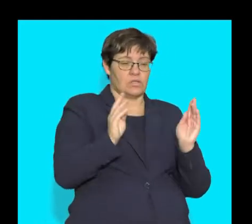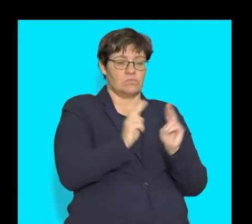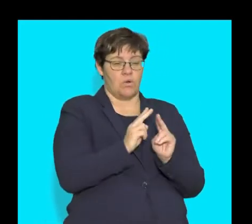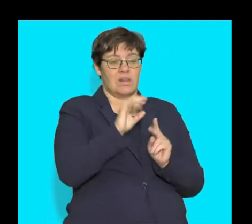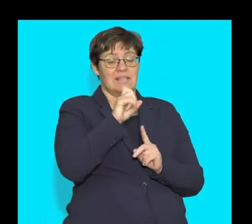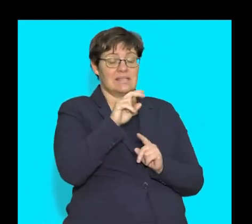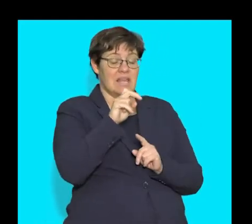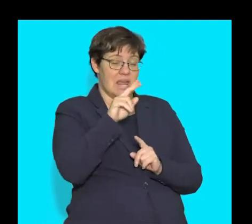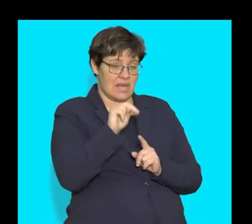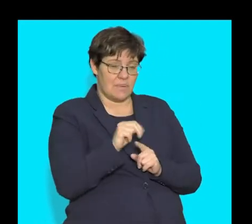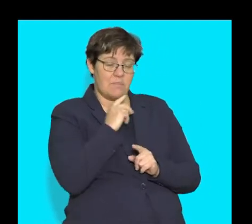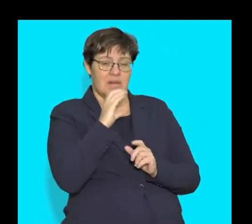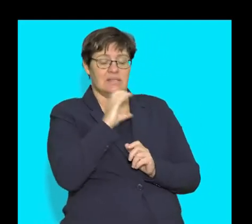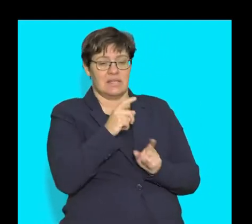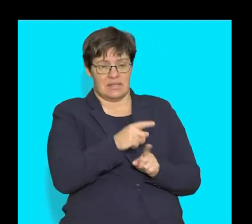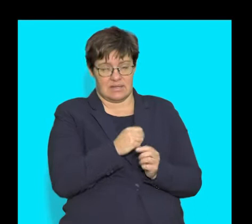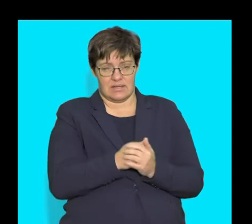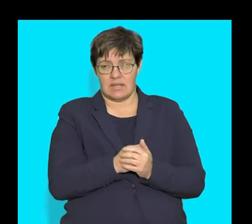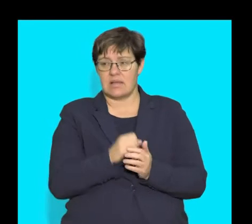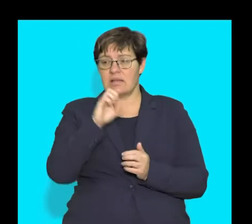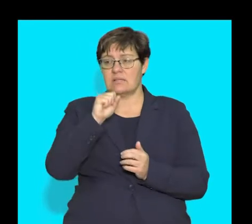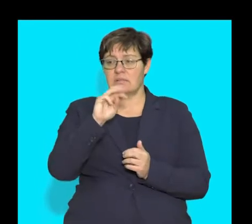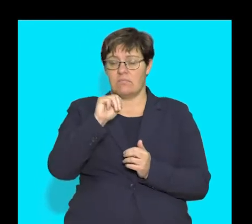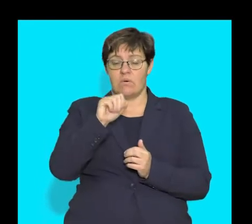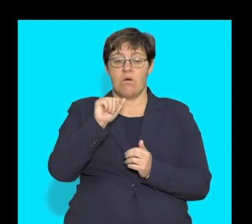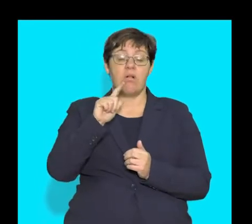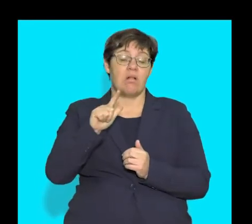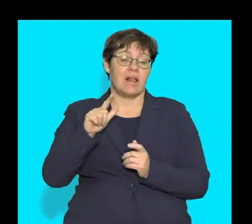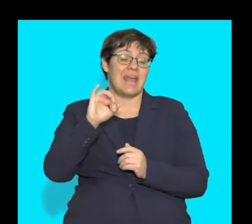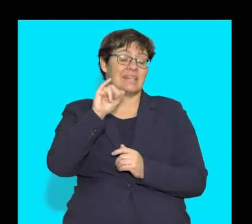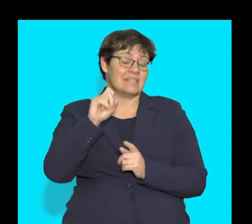C. And that is the small intestine but specifically the